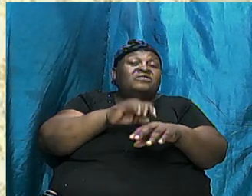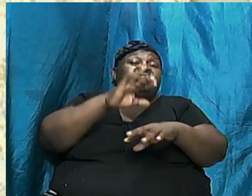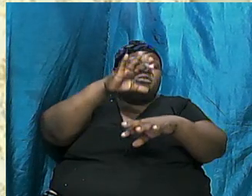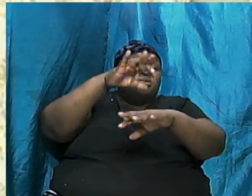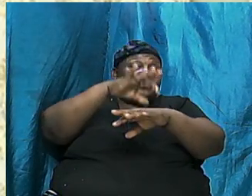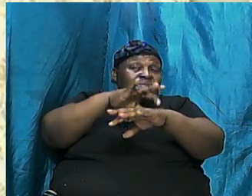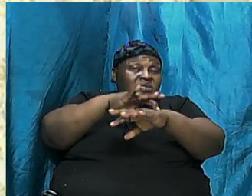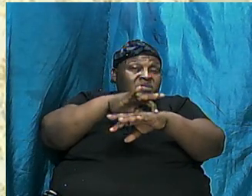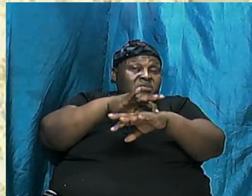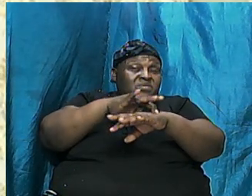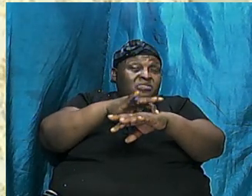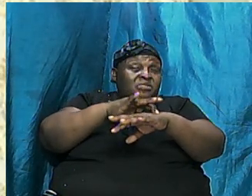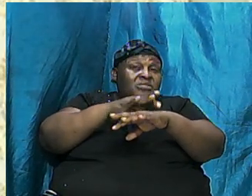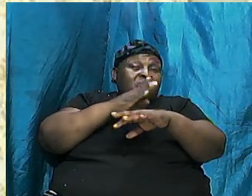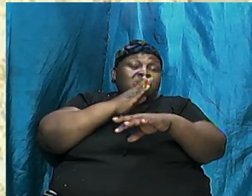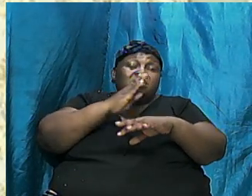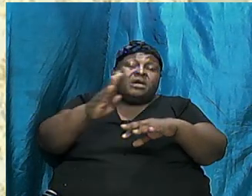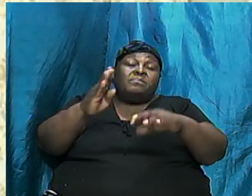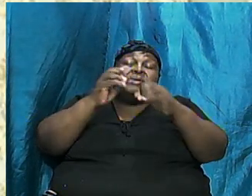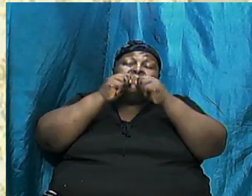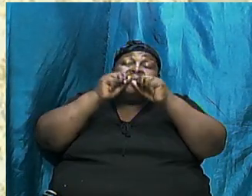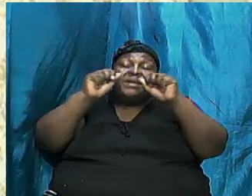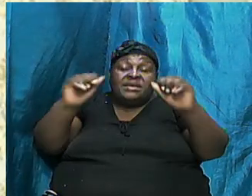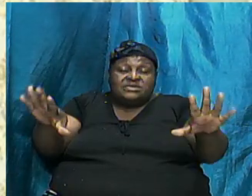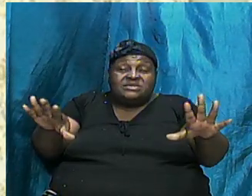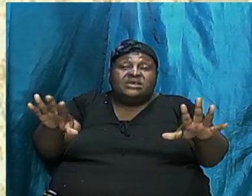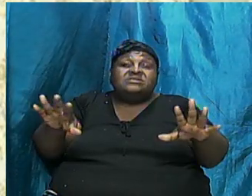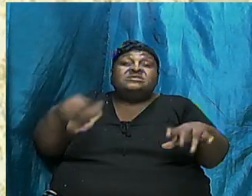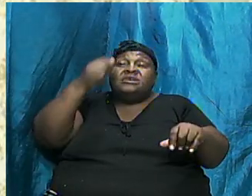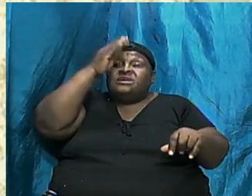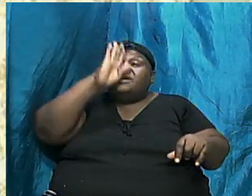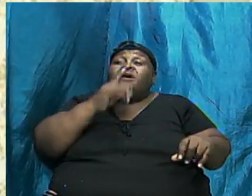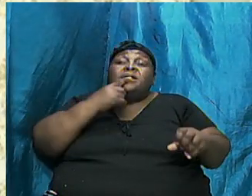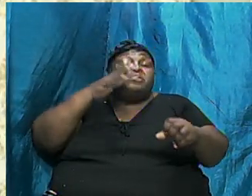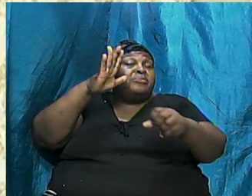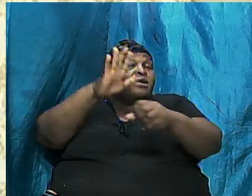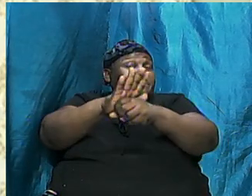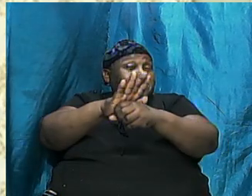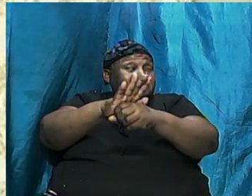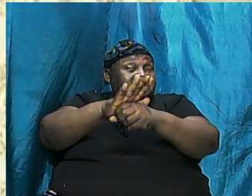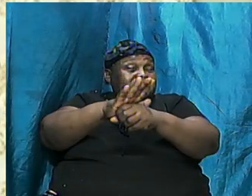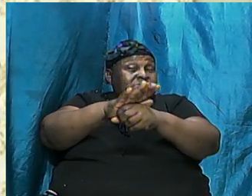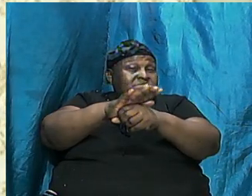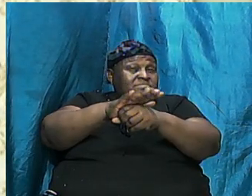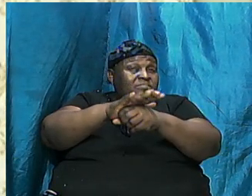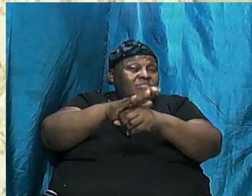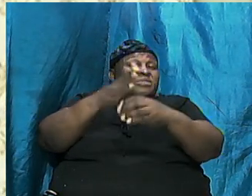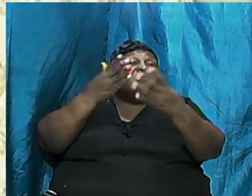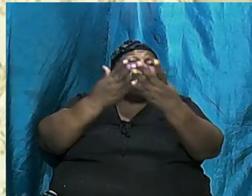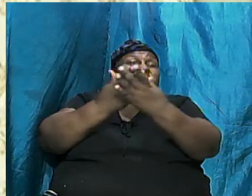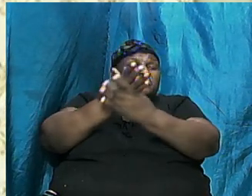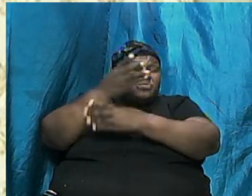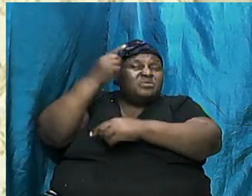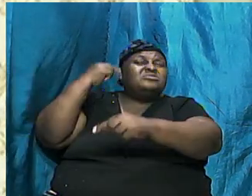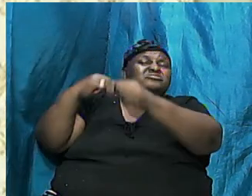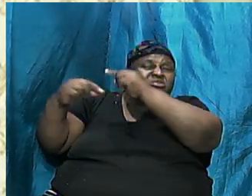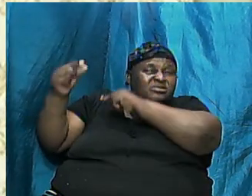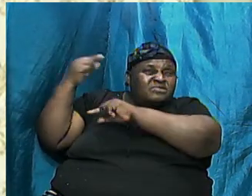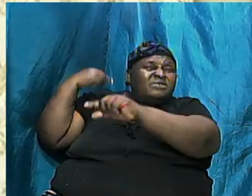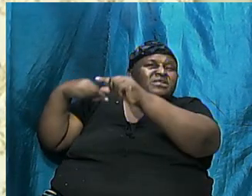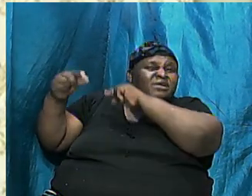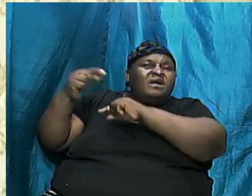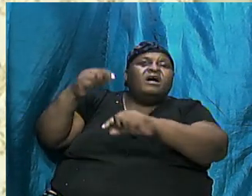Is going to be blessed That was a messianic promise Right So in other words Through the lineage Of